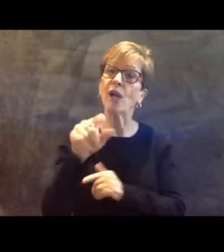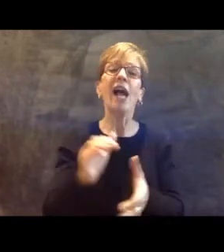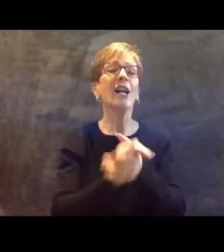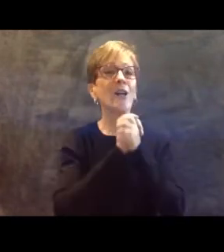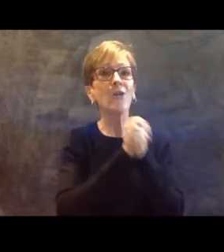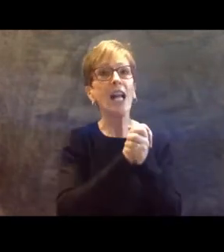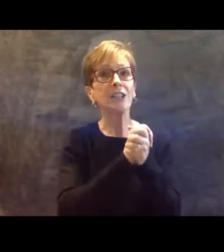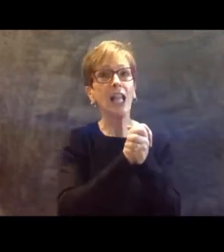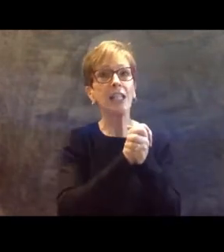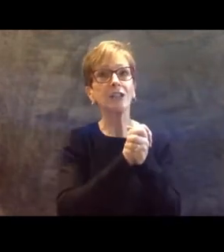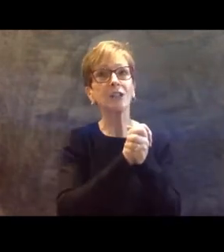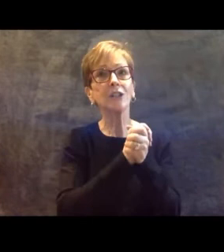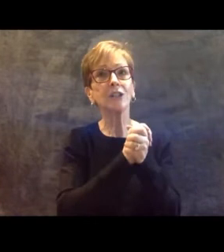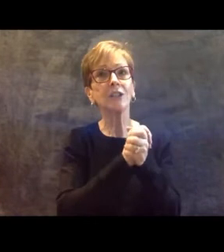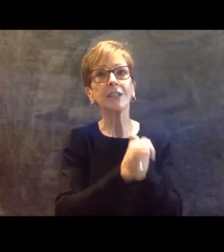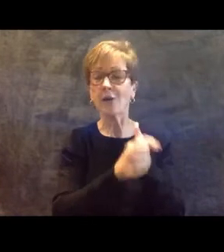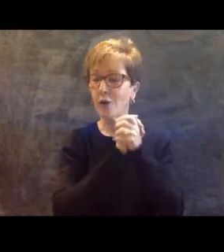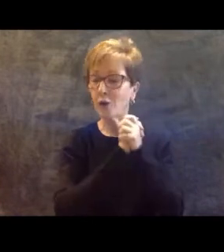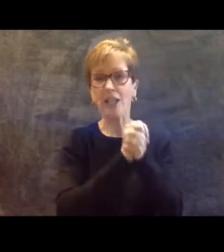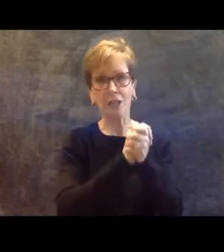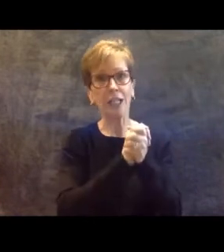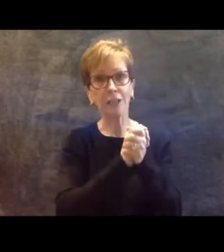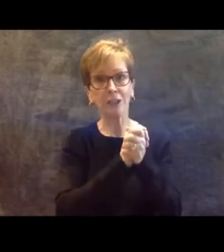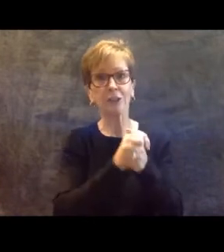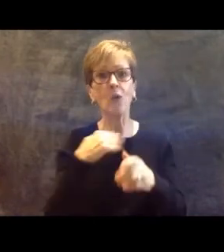We are really proud of you.